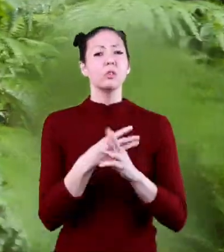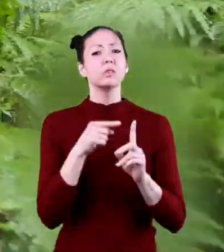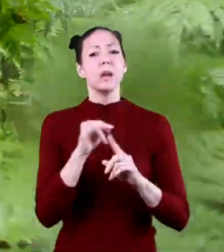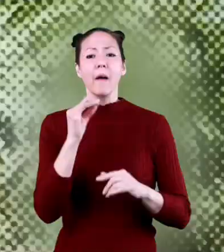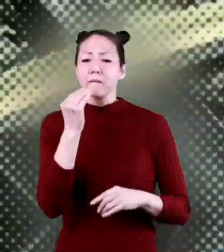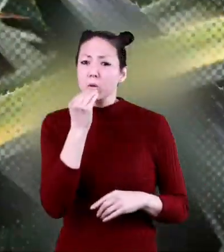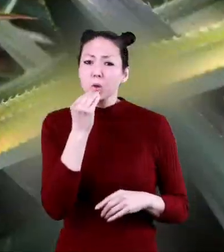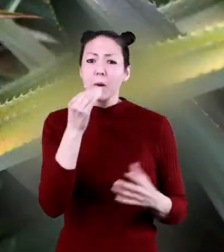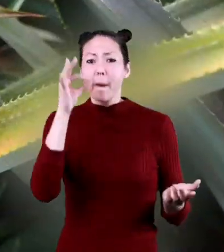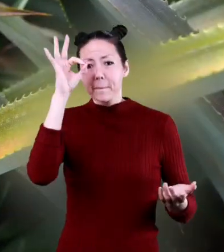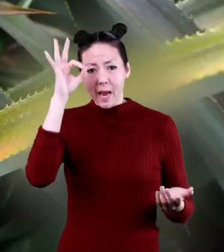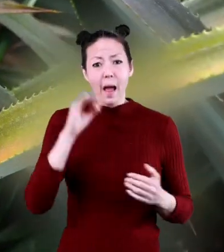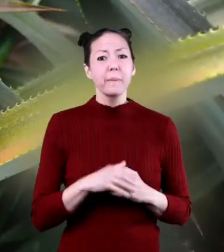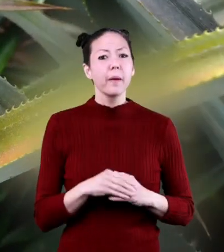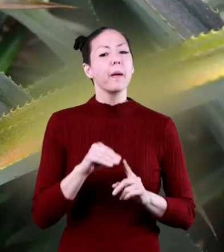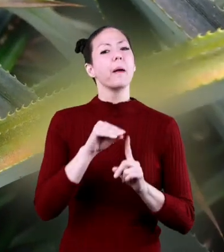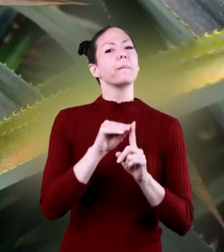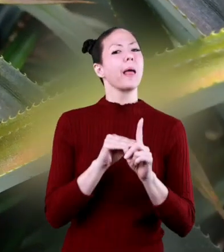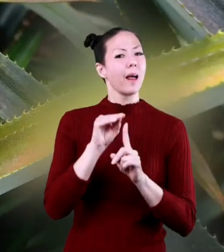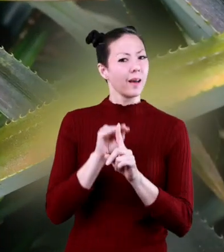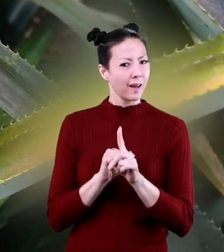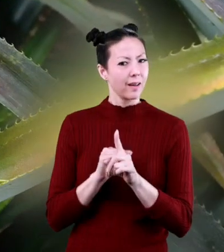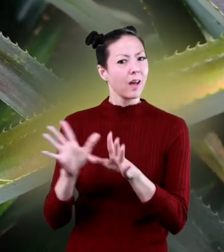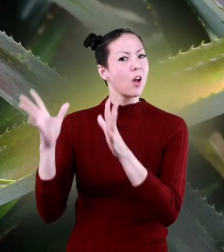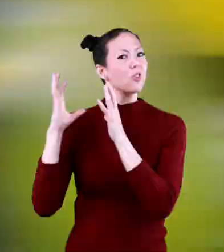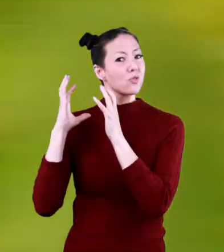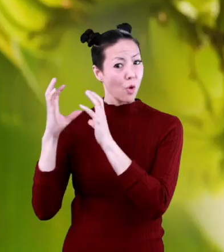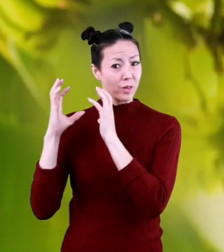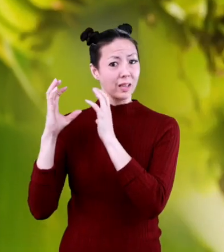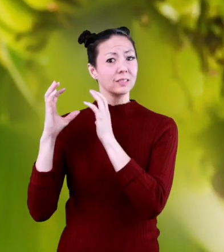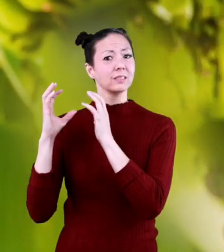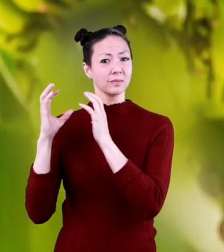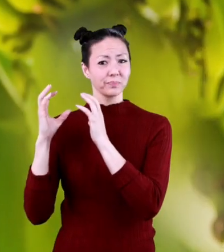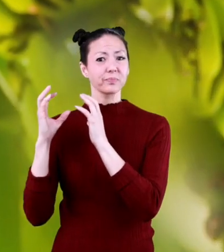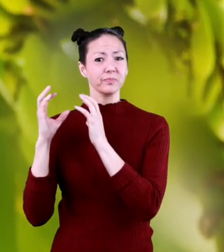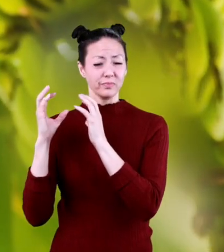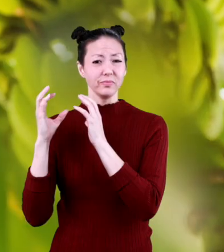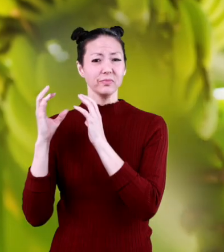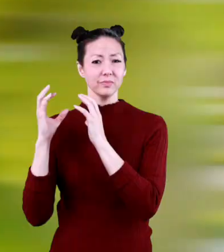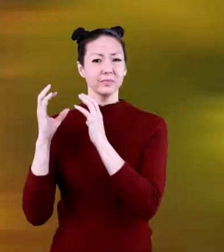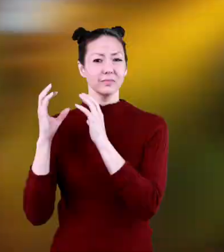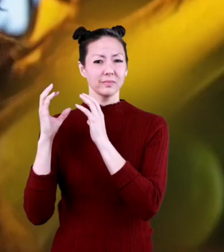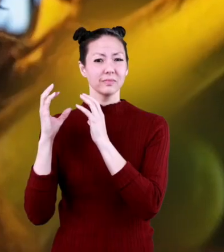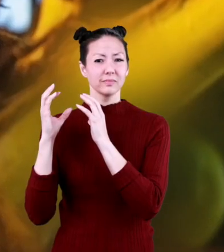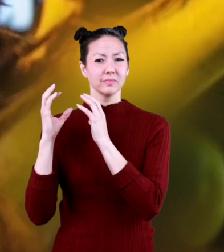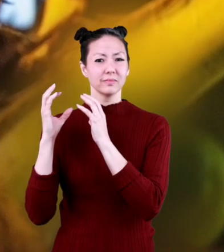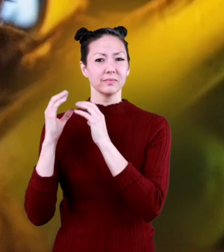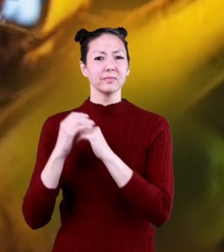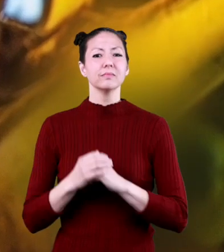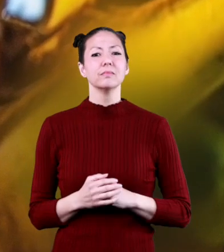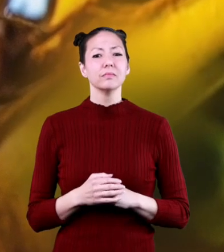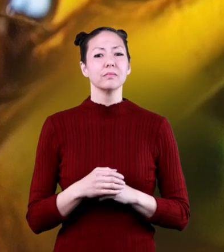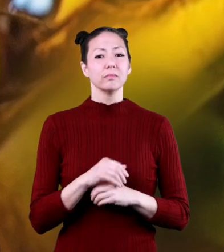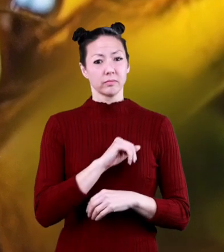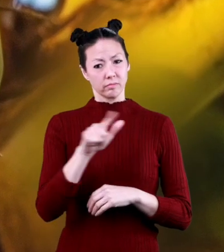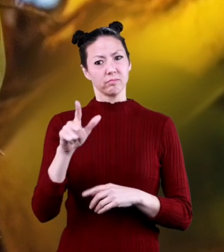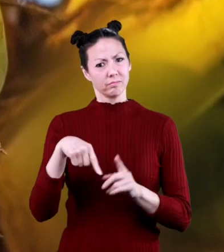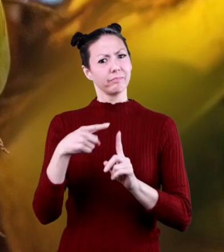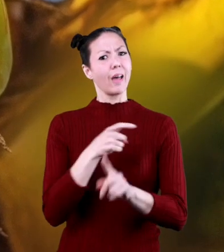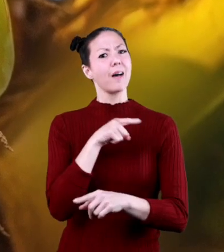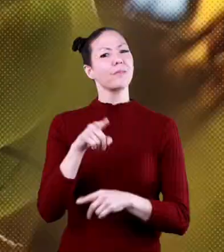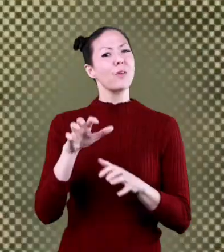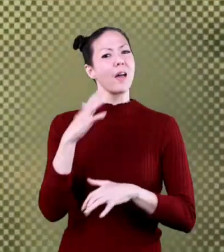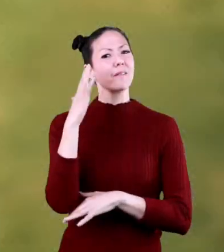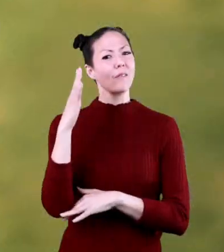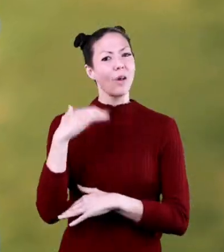world. Foods like pineapples, bananas, and coconuts all come